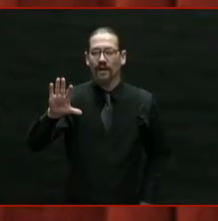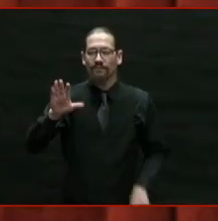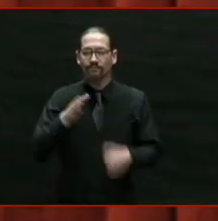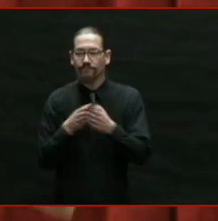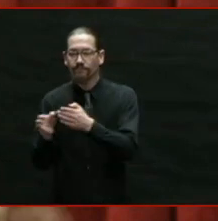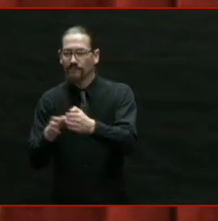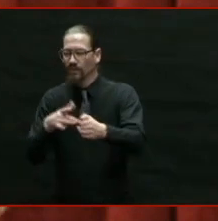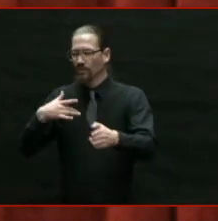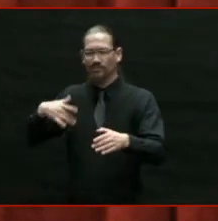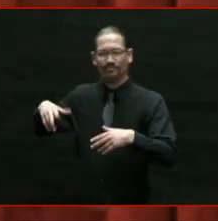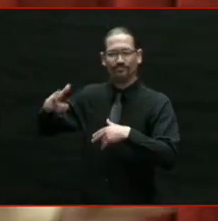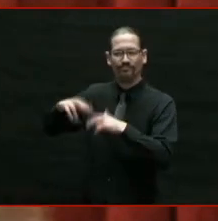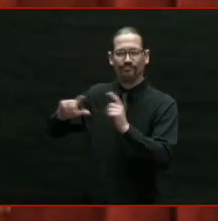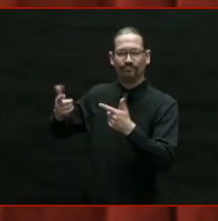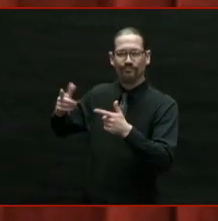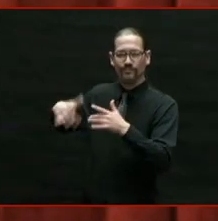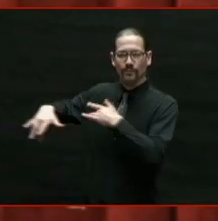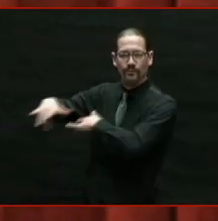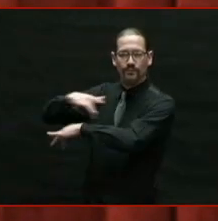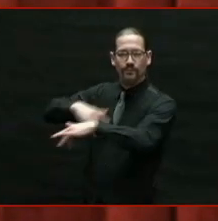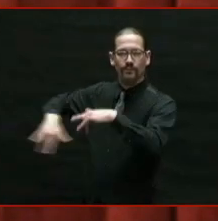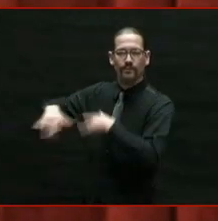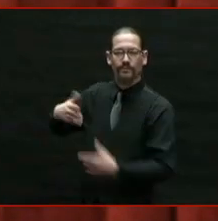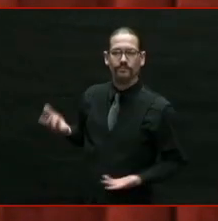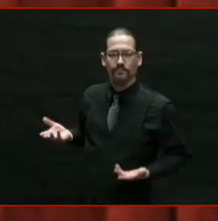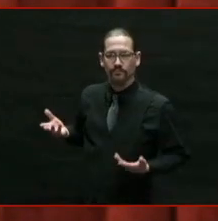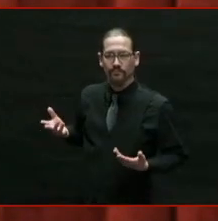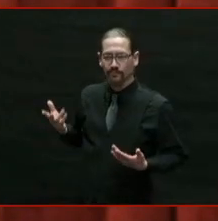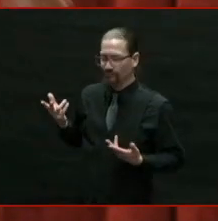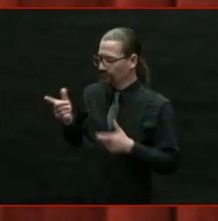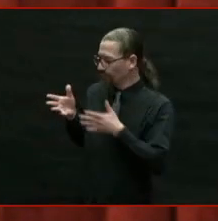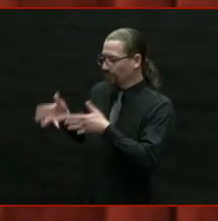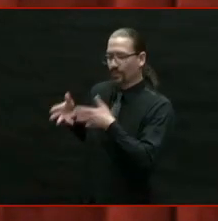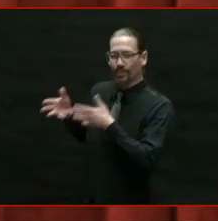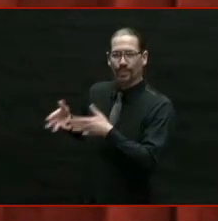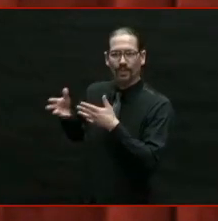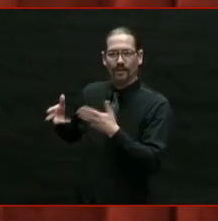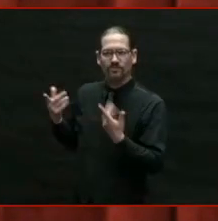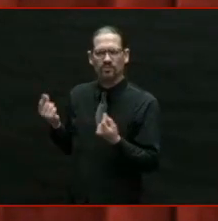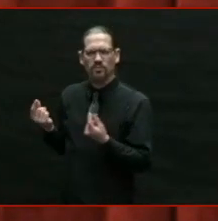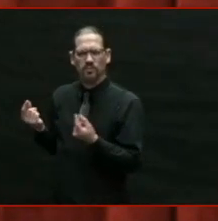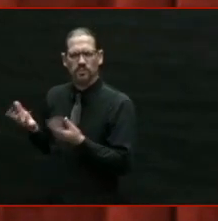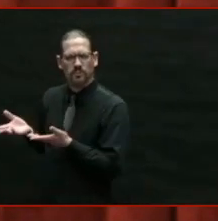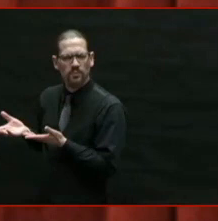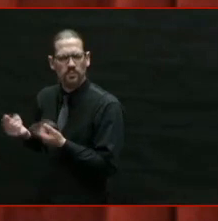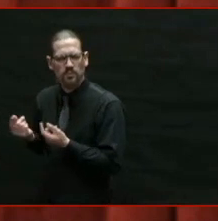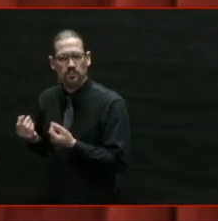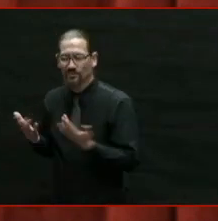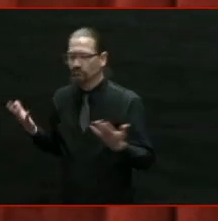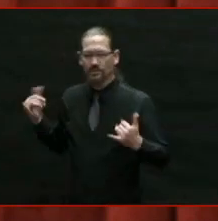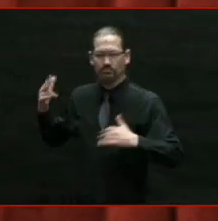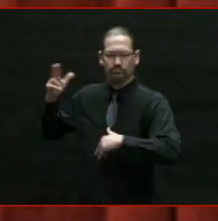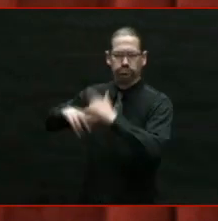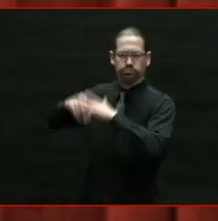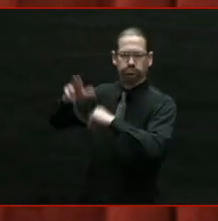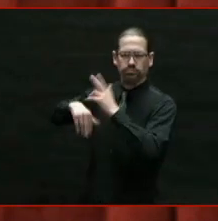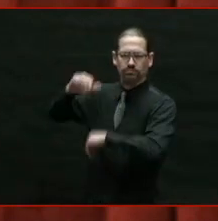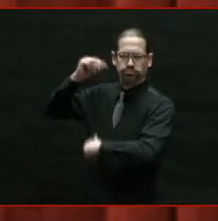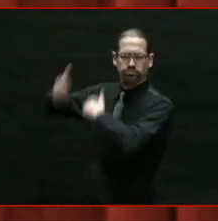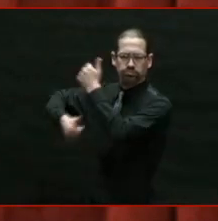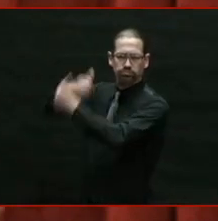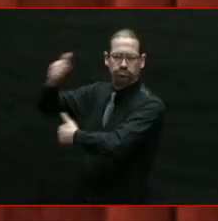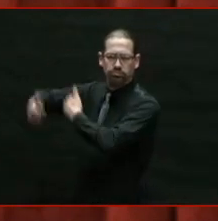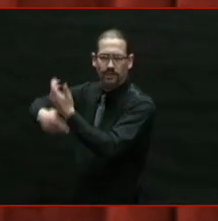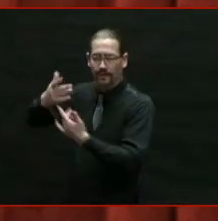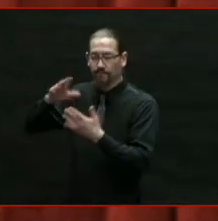an empty field. It's a vibrant hub of innovation with 2